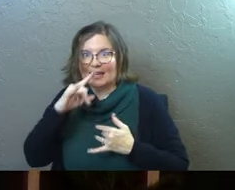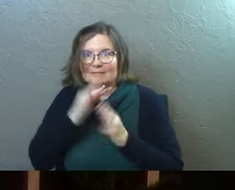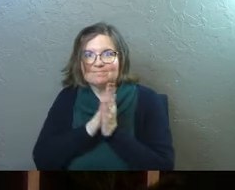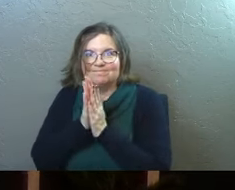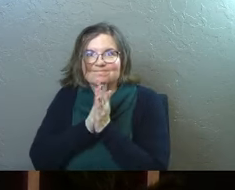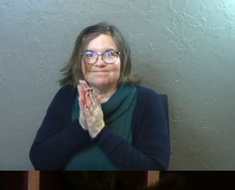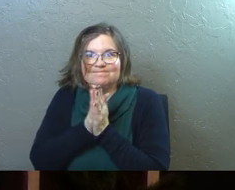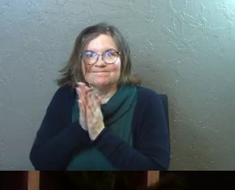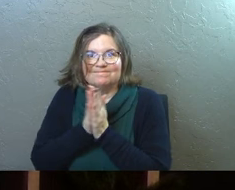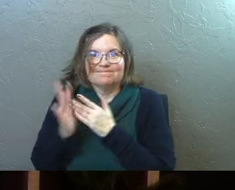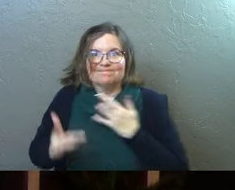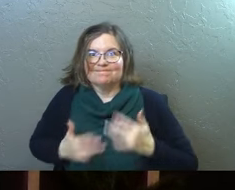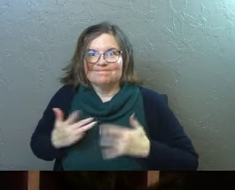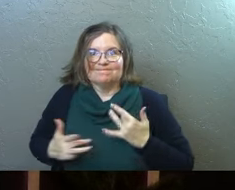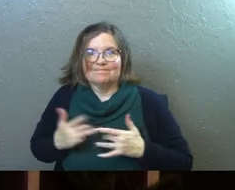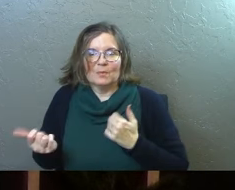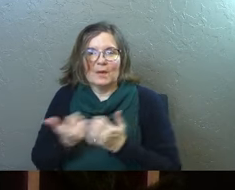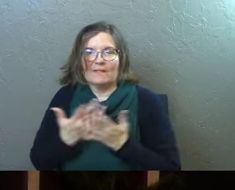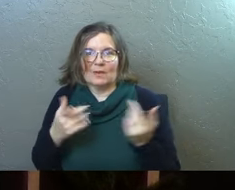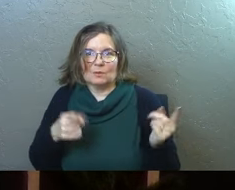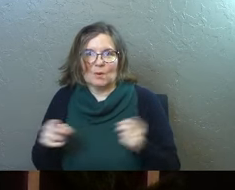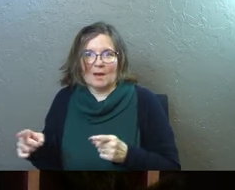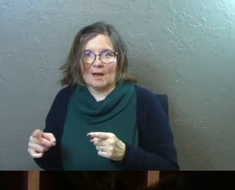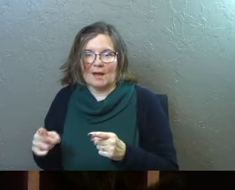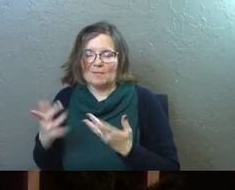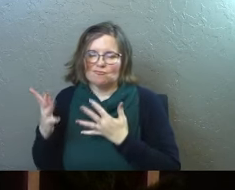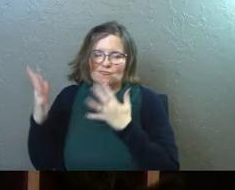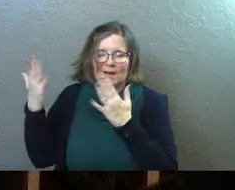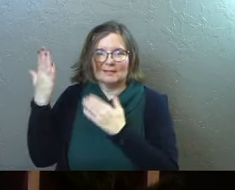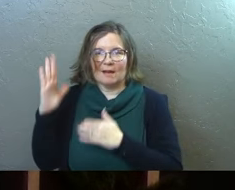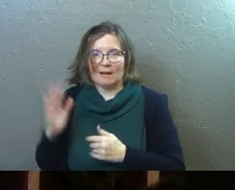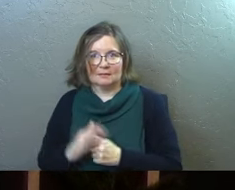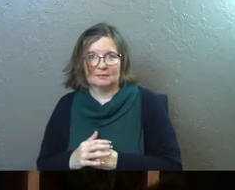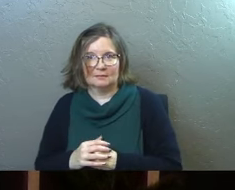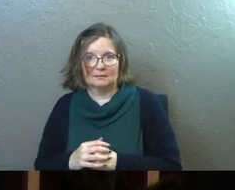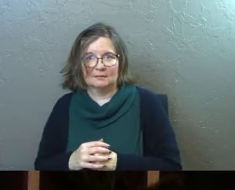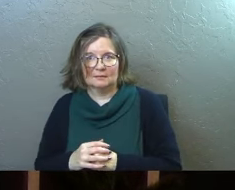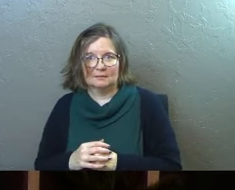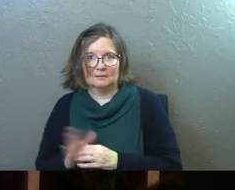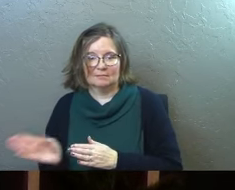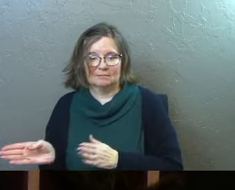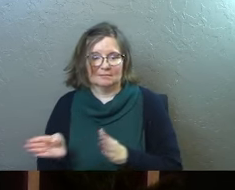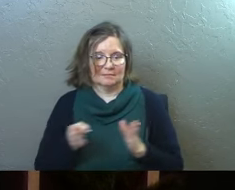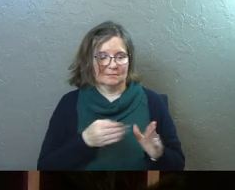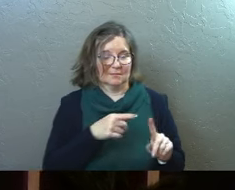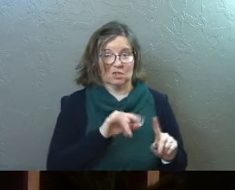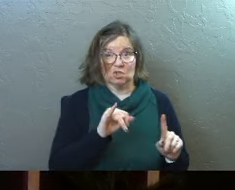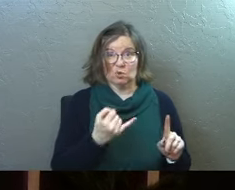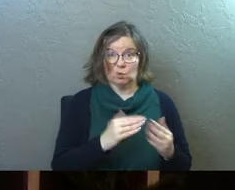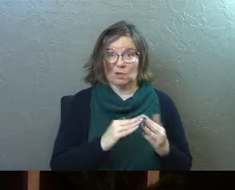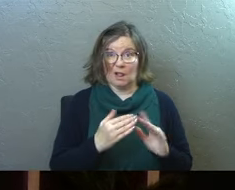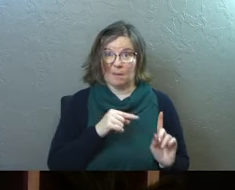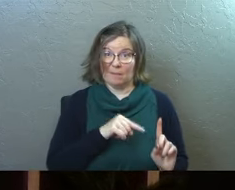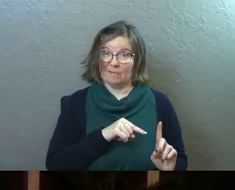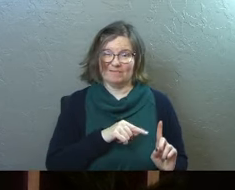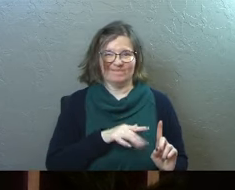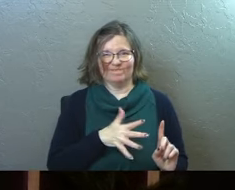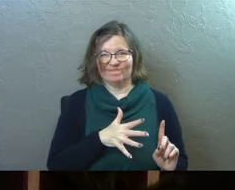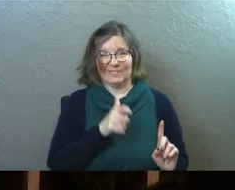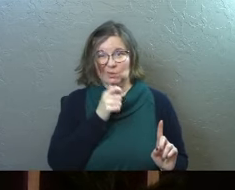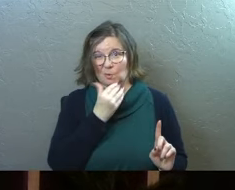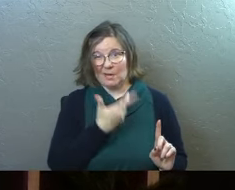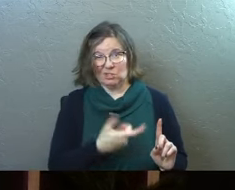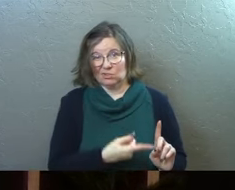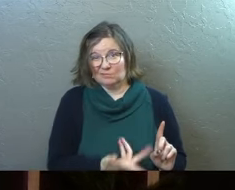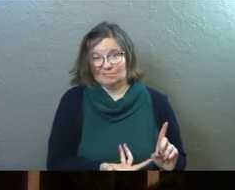kids, giddy with everything that was going on, praising God. And then Jerusalem, not so